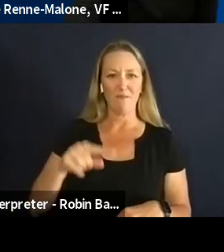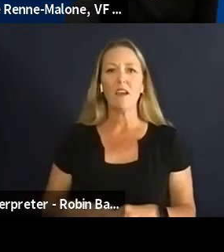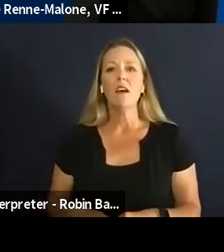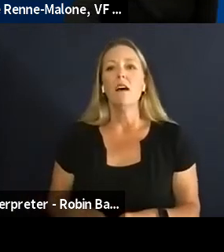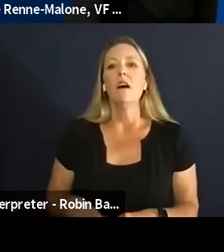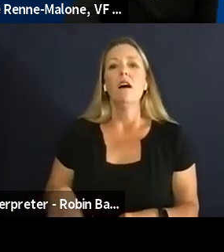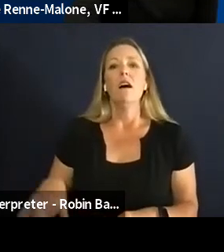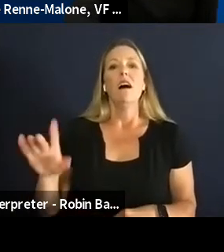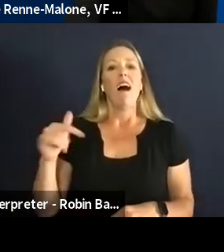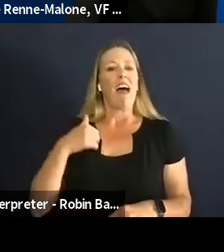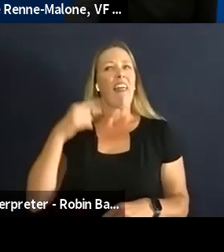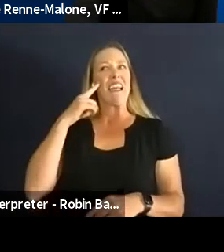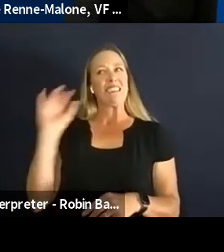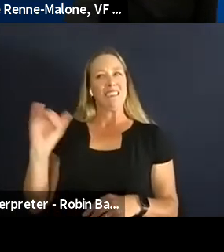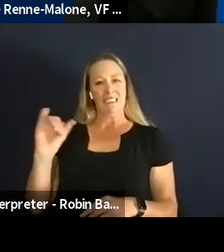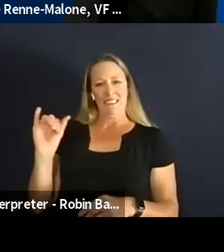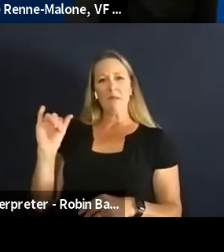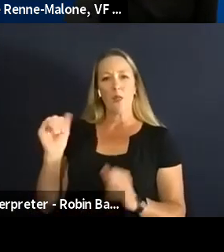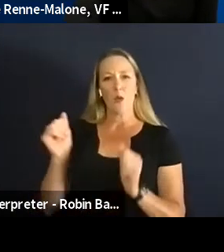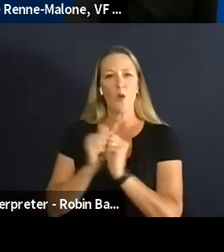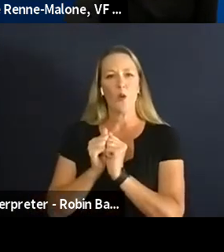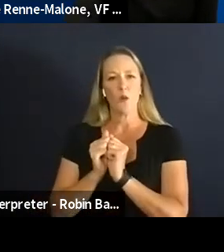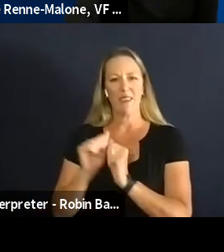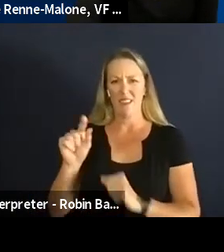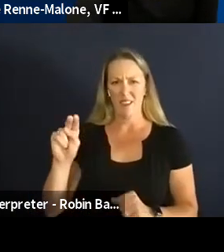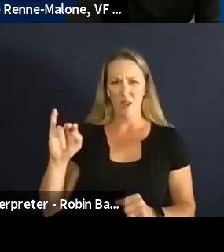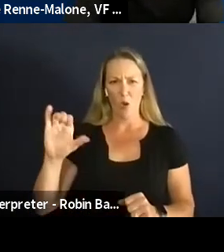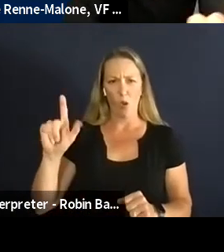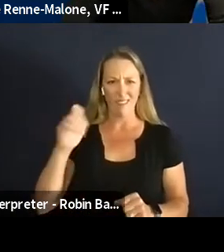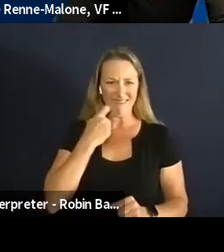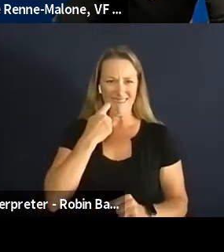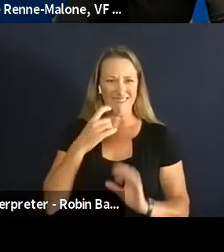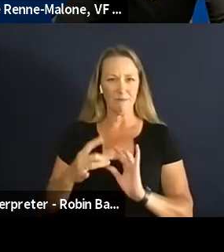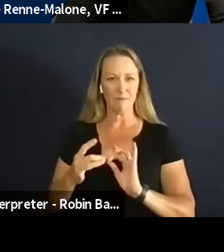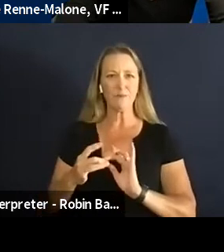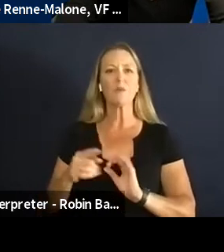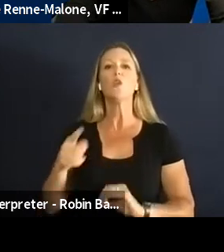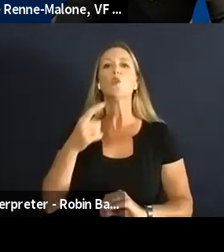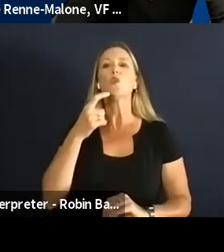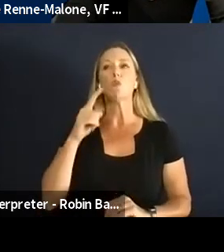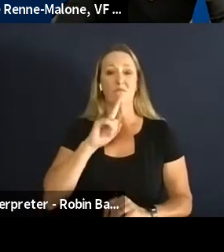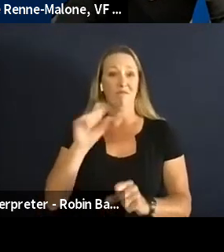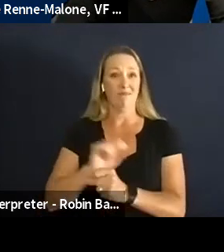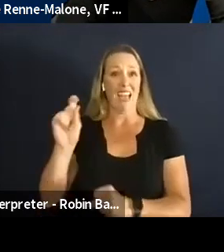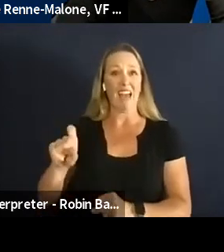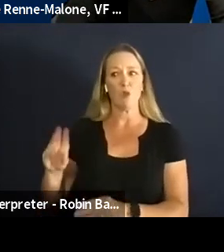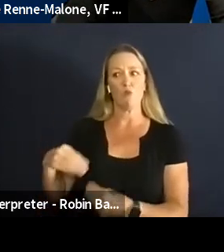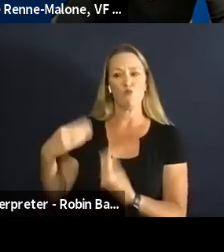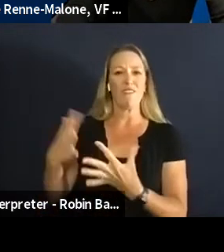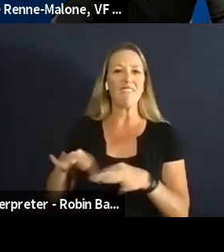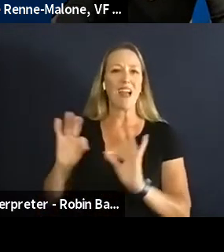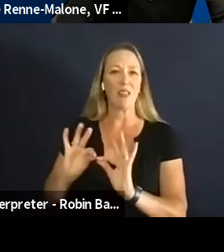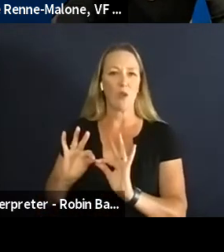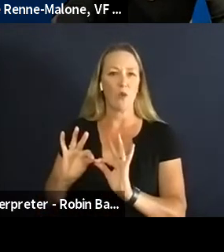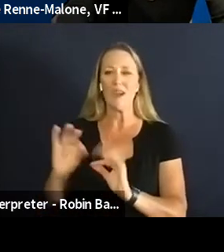similar to what was it Nicole was just saying that you actually have to provide value not just